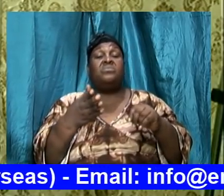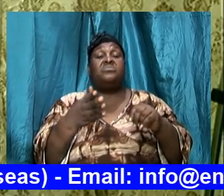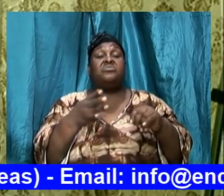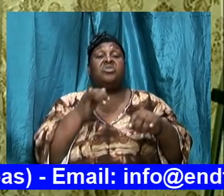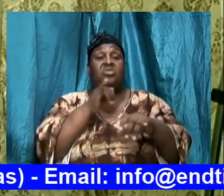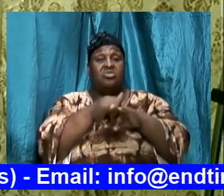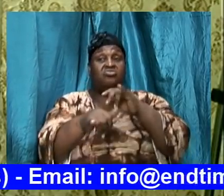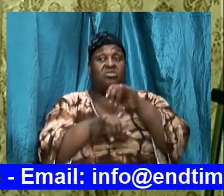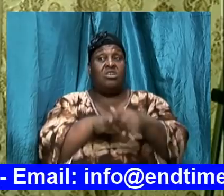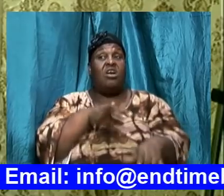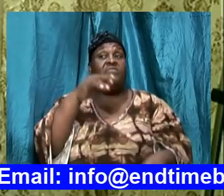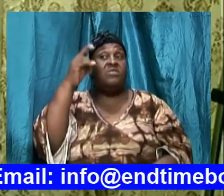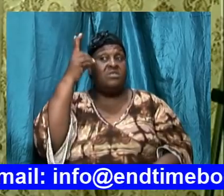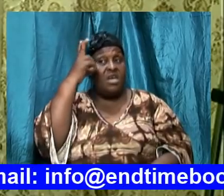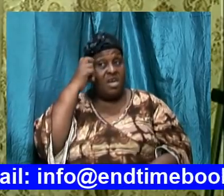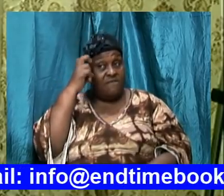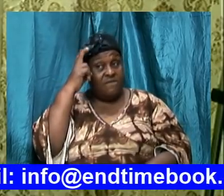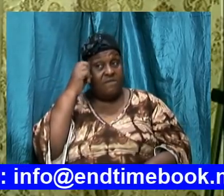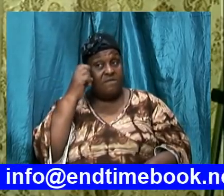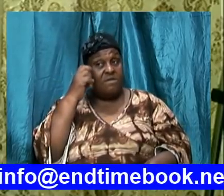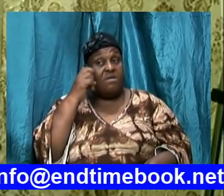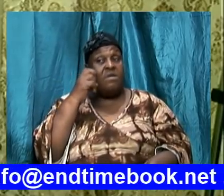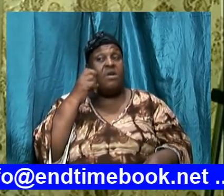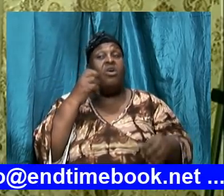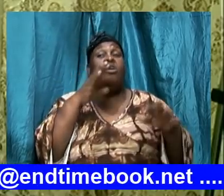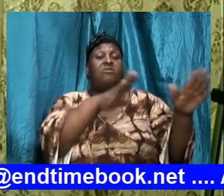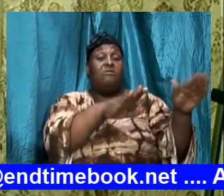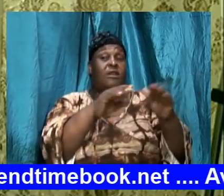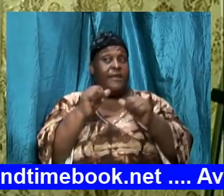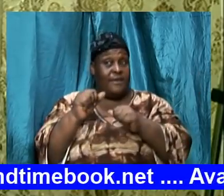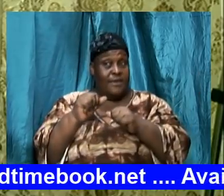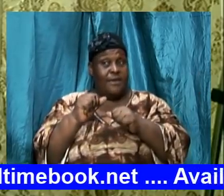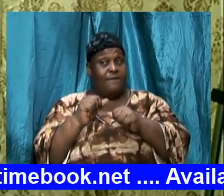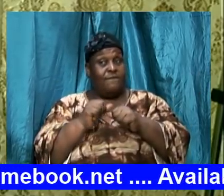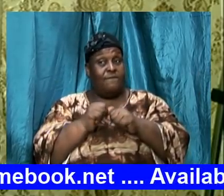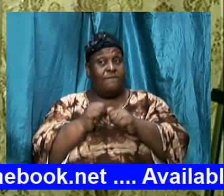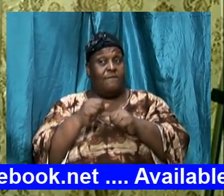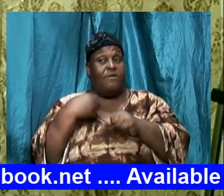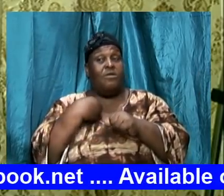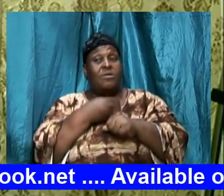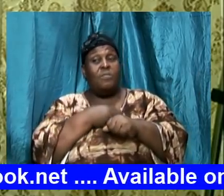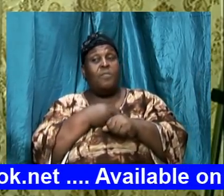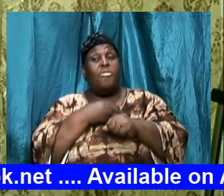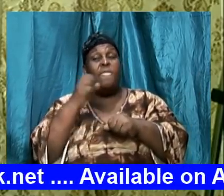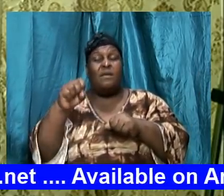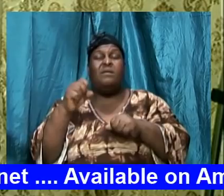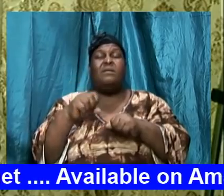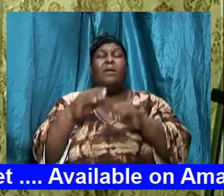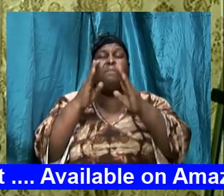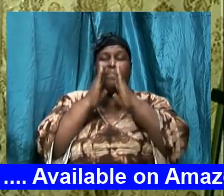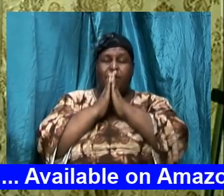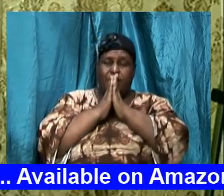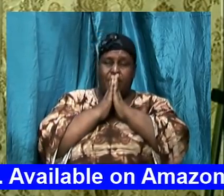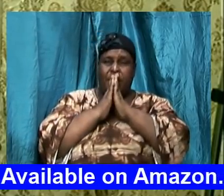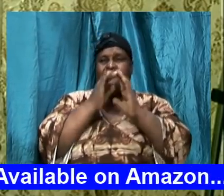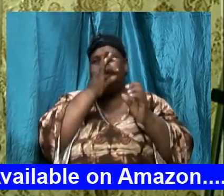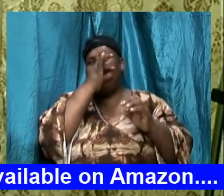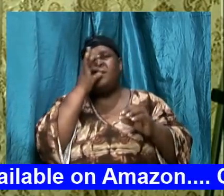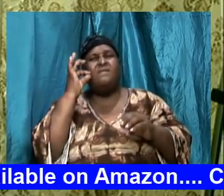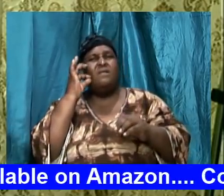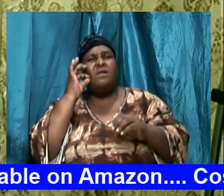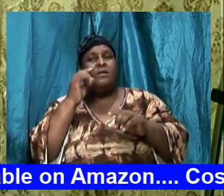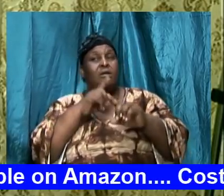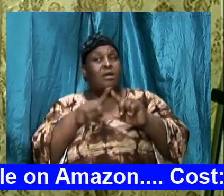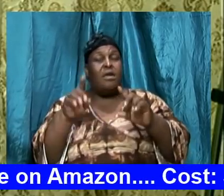course we know about prayer but we are focusing on the word of course we know about fasting but we are focusing on the word you can't